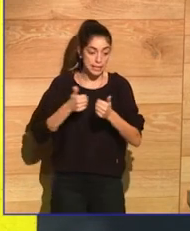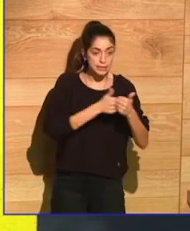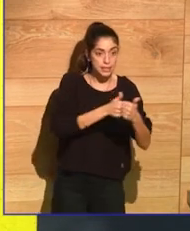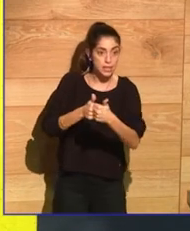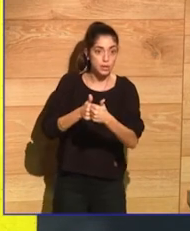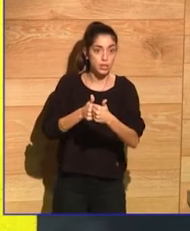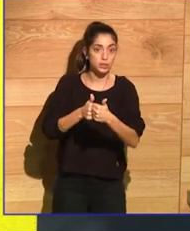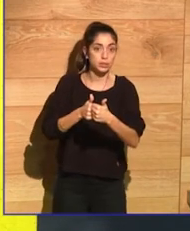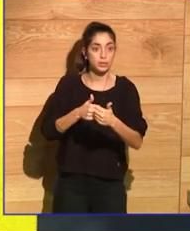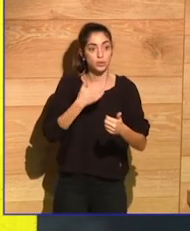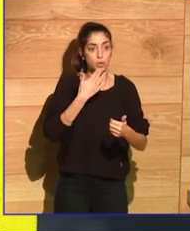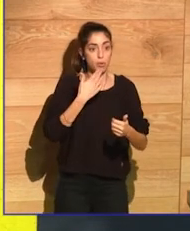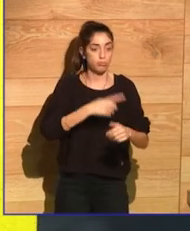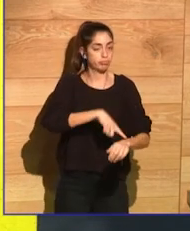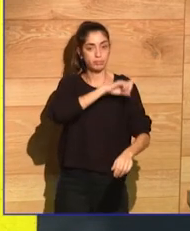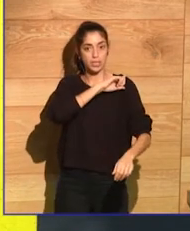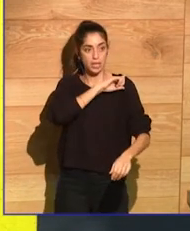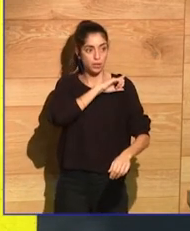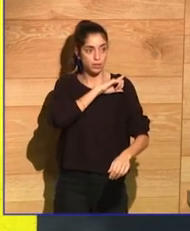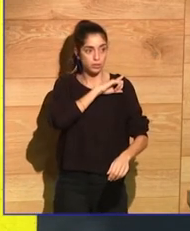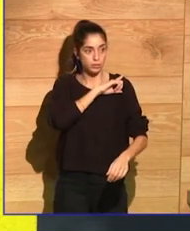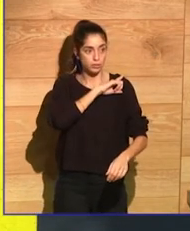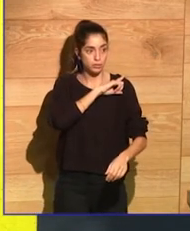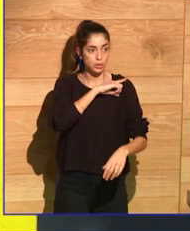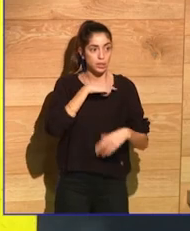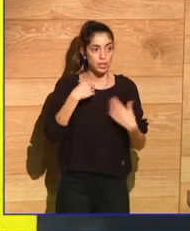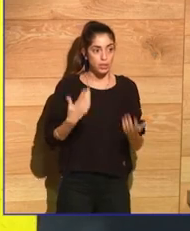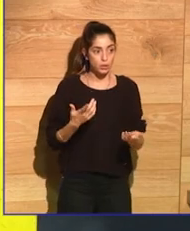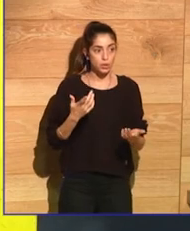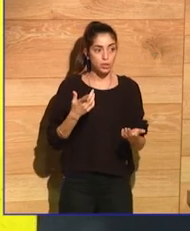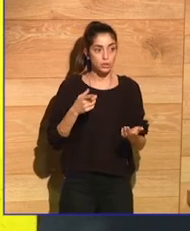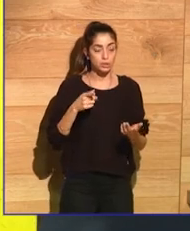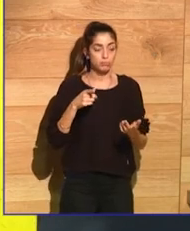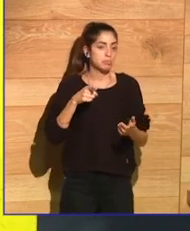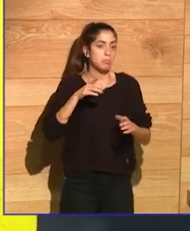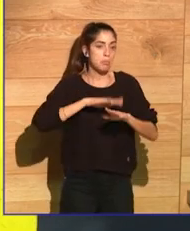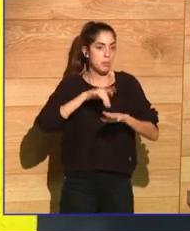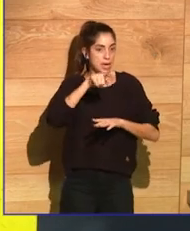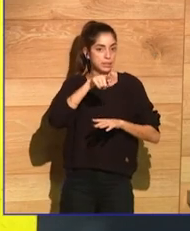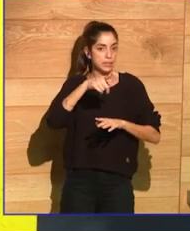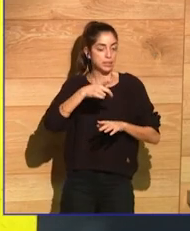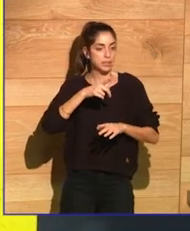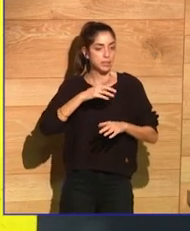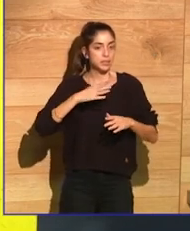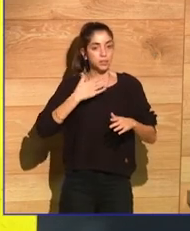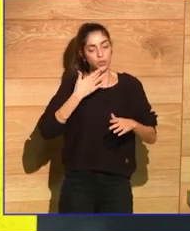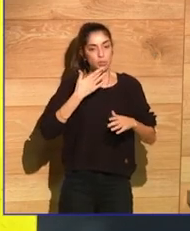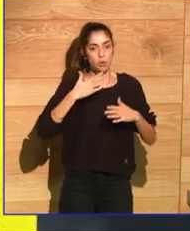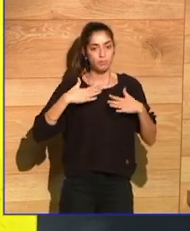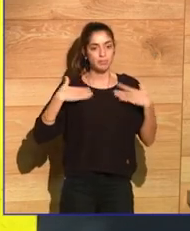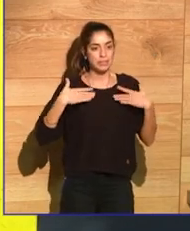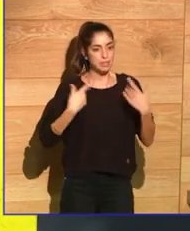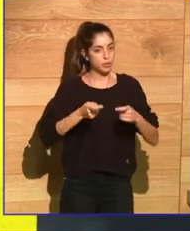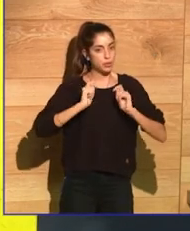they have run out of control. At any point yourself, Chuck Palahniuk, have